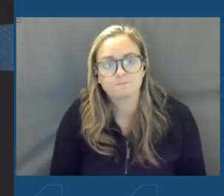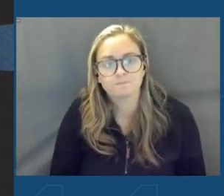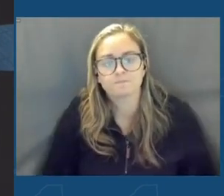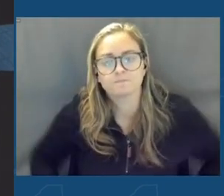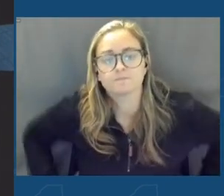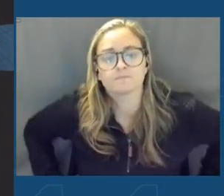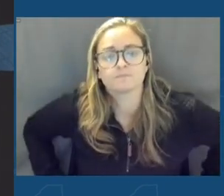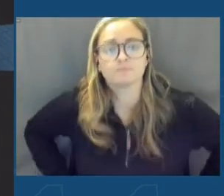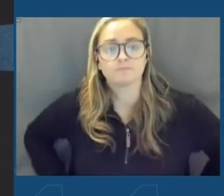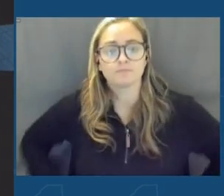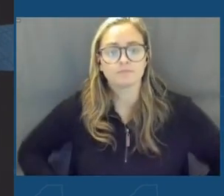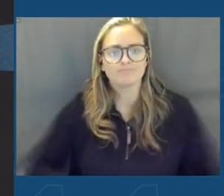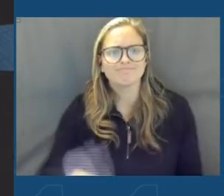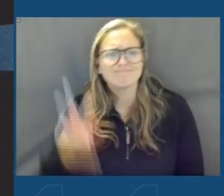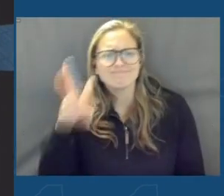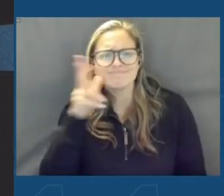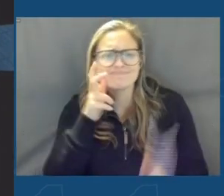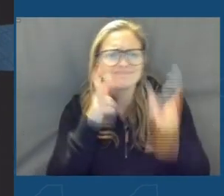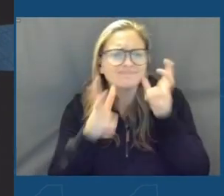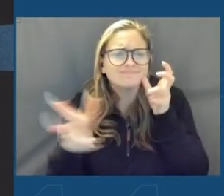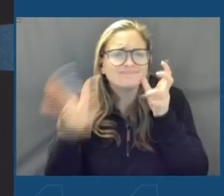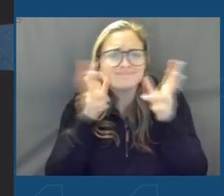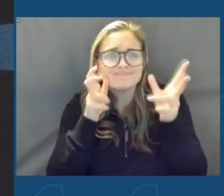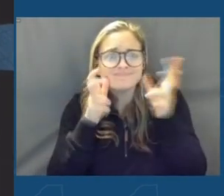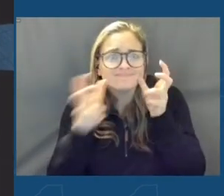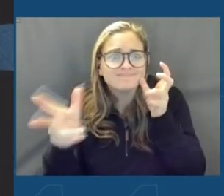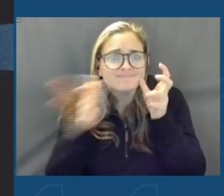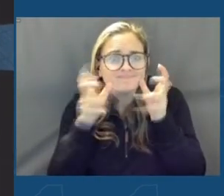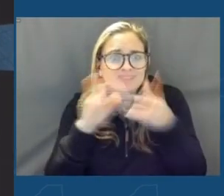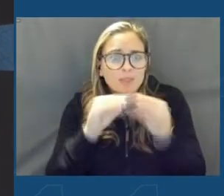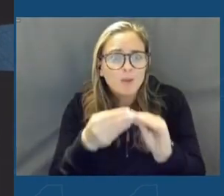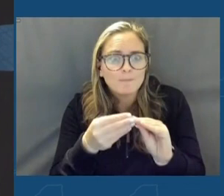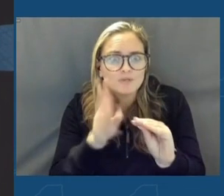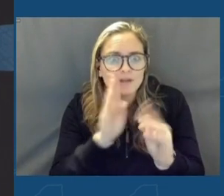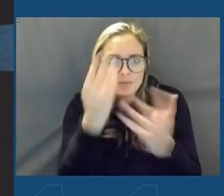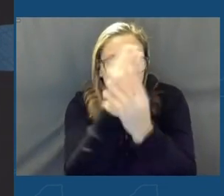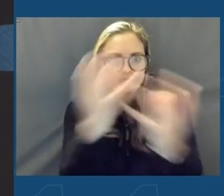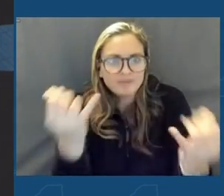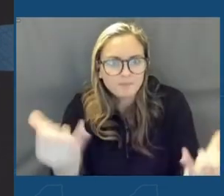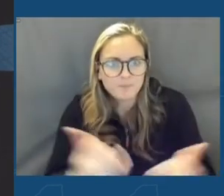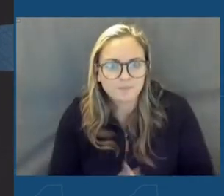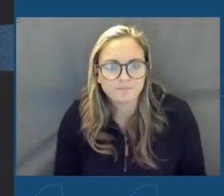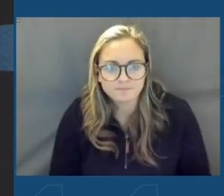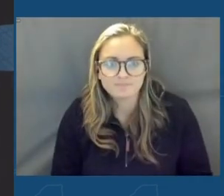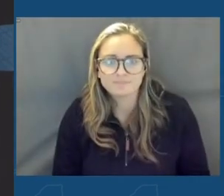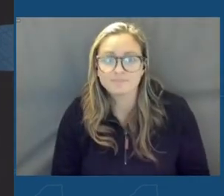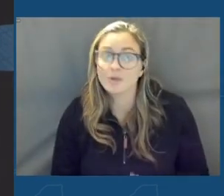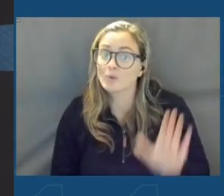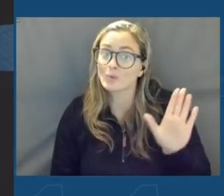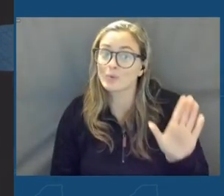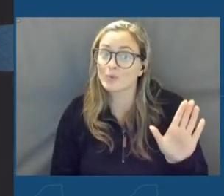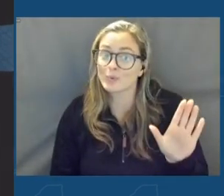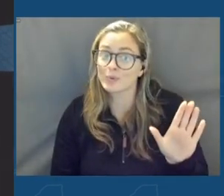listen to these eye-popping, mind-boggling, and sublime numbers. They are sublime.